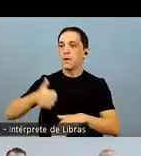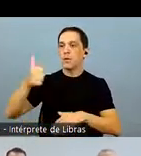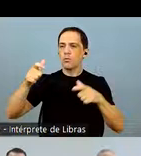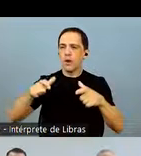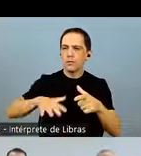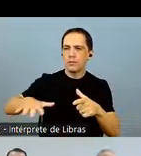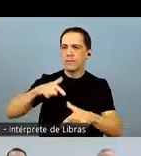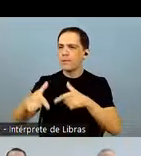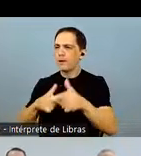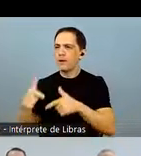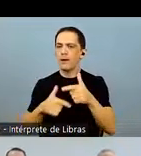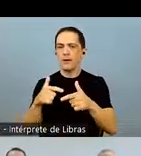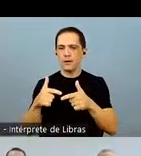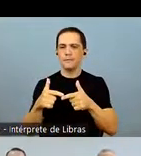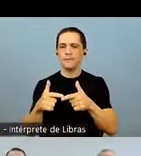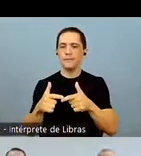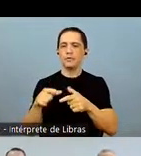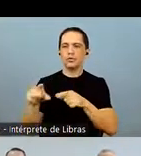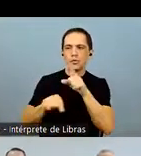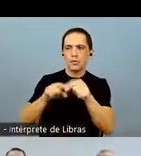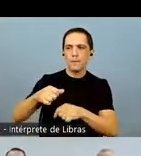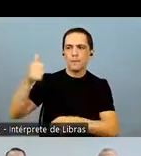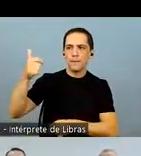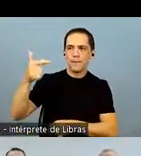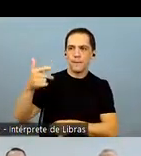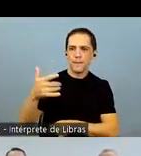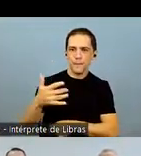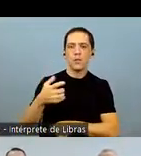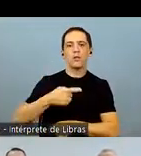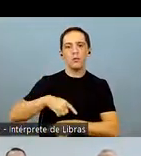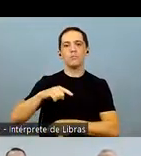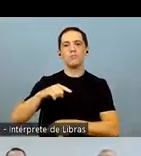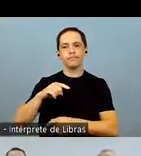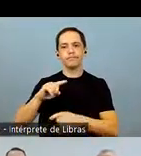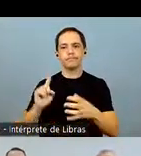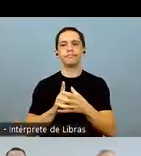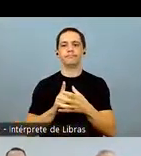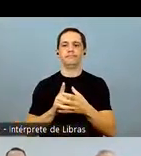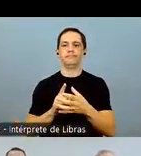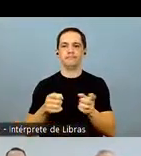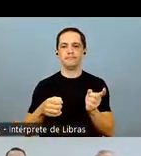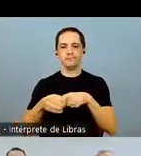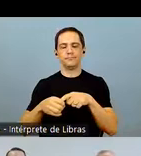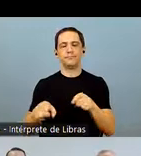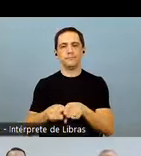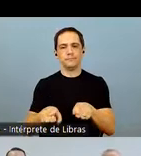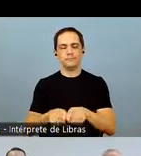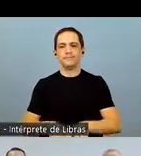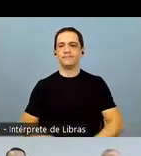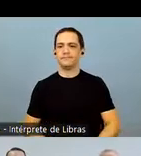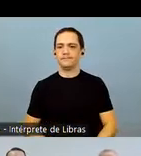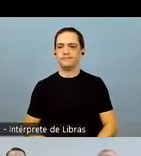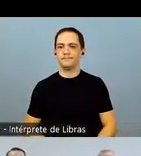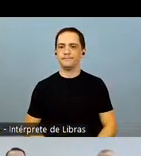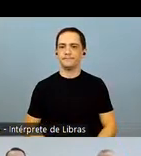to Work Index, it comprises companies with certifications and that are considered to be the best companies